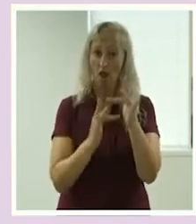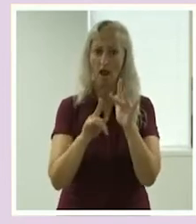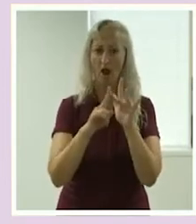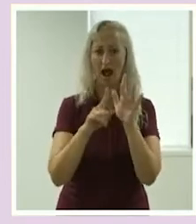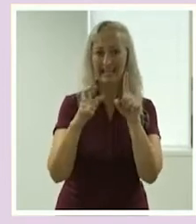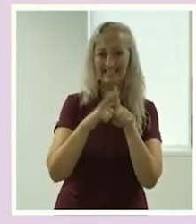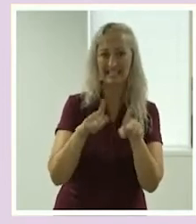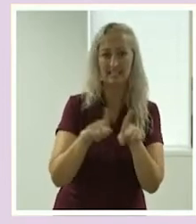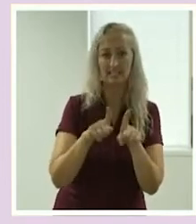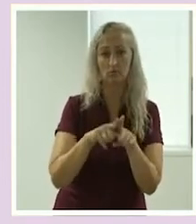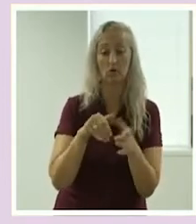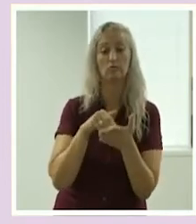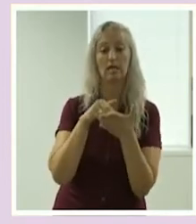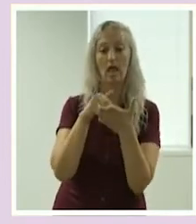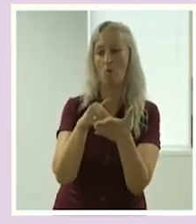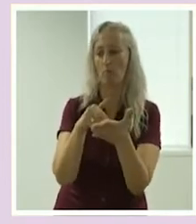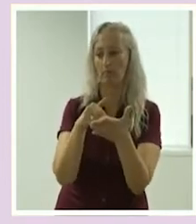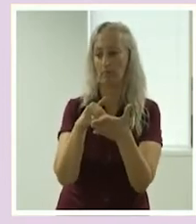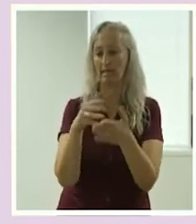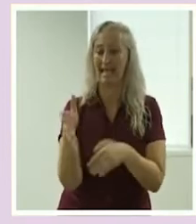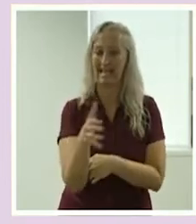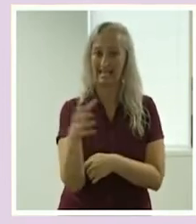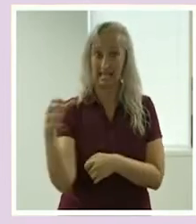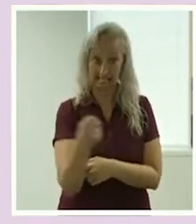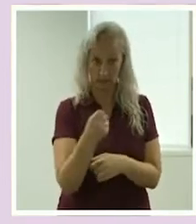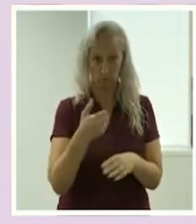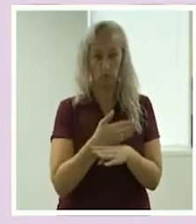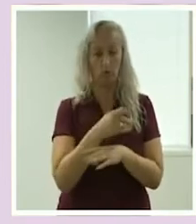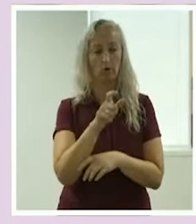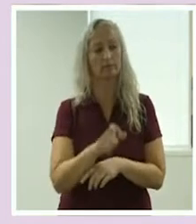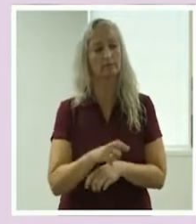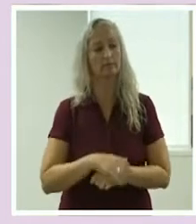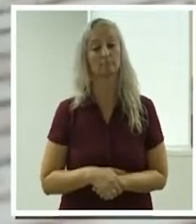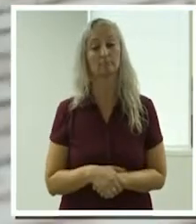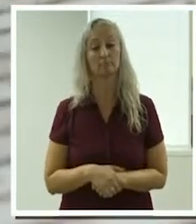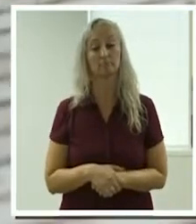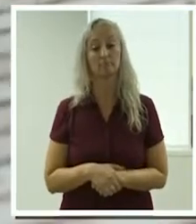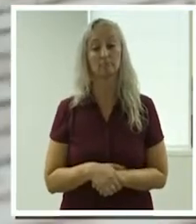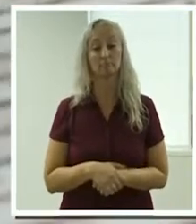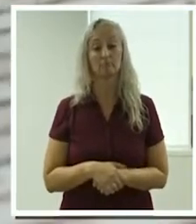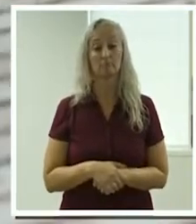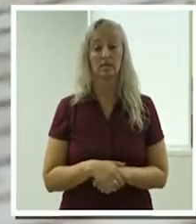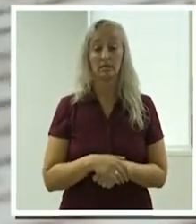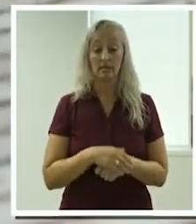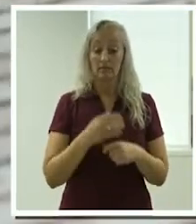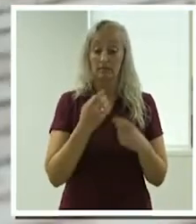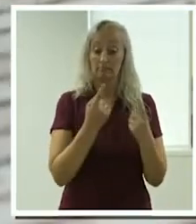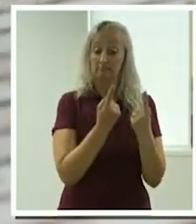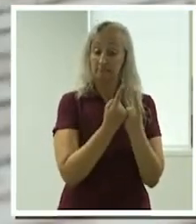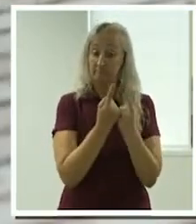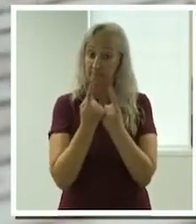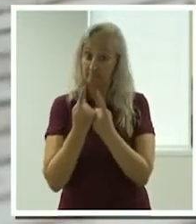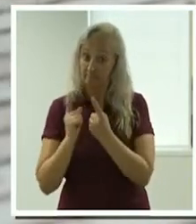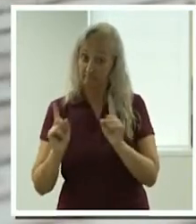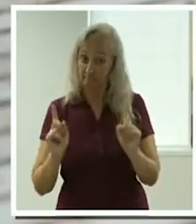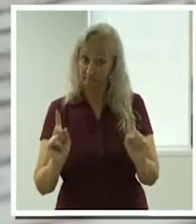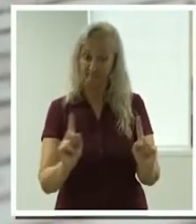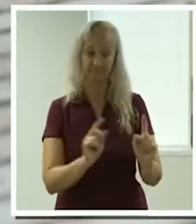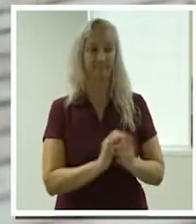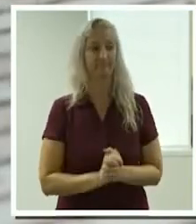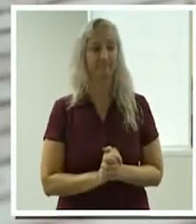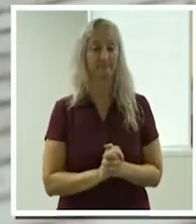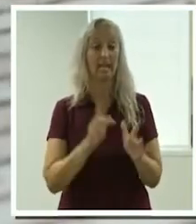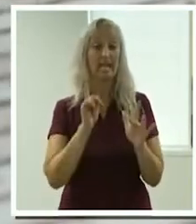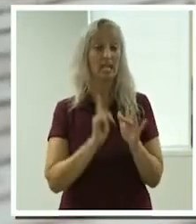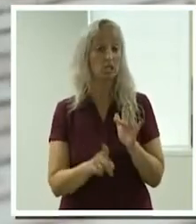that required that. In terms of safeguards, there's a lot of continuous improvement in this area as well. Insurance